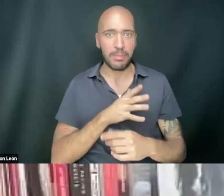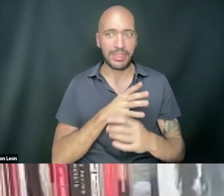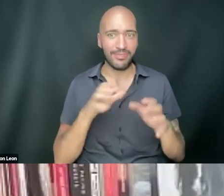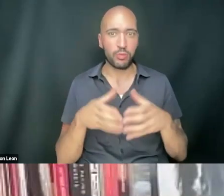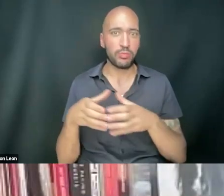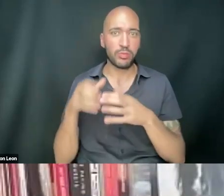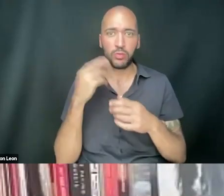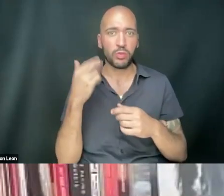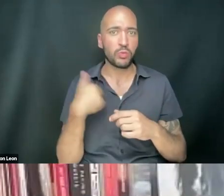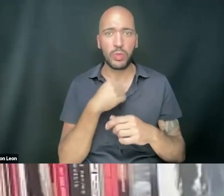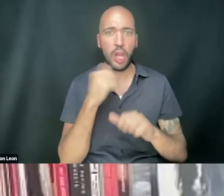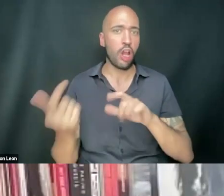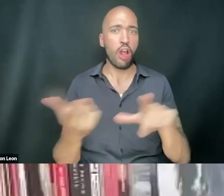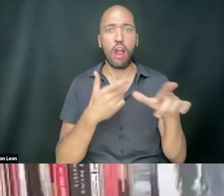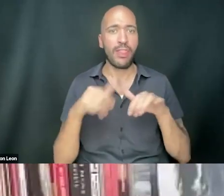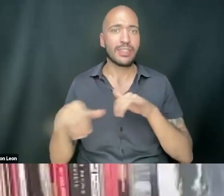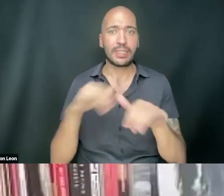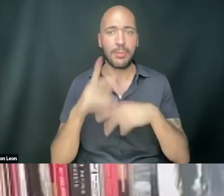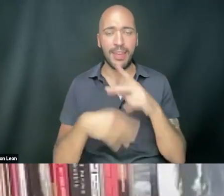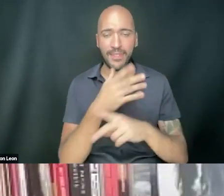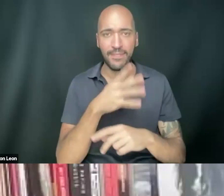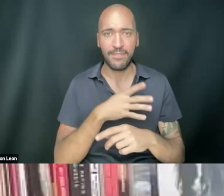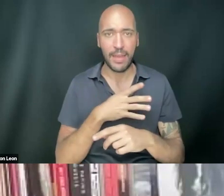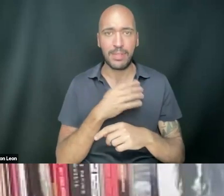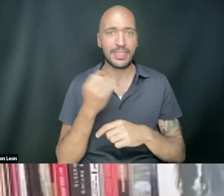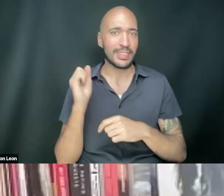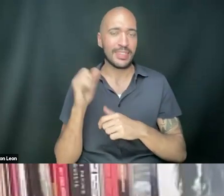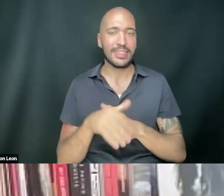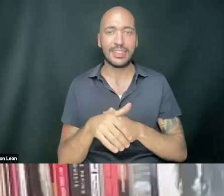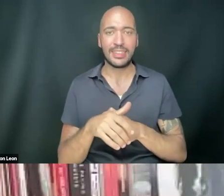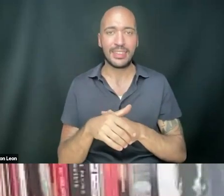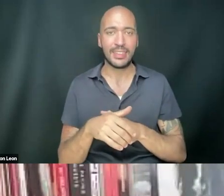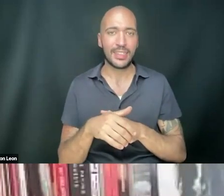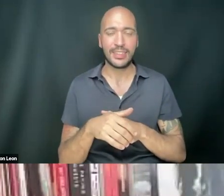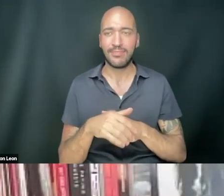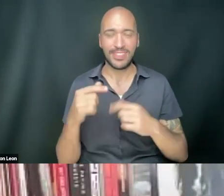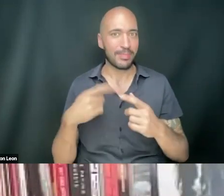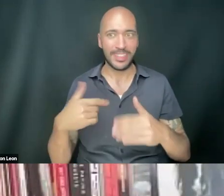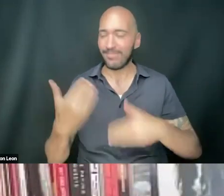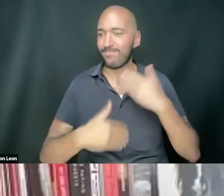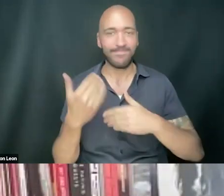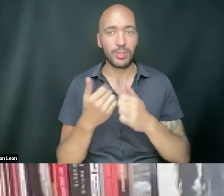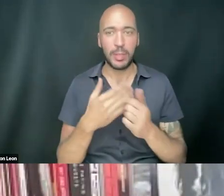realize we're not all the same kind of feminists, right? And so rubber hits the road in some interesting places, right,